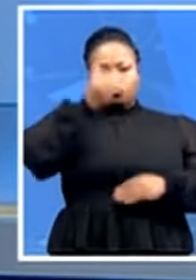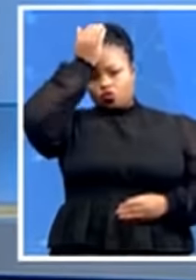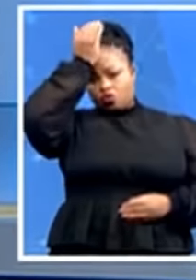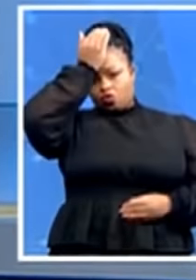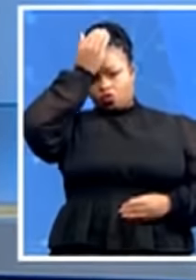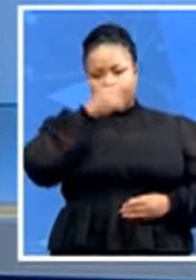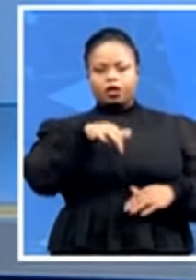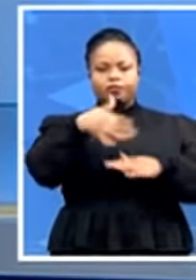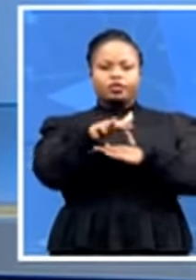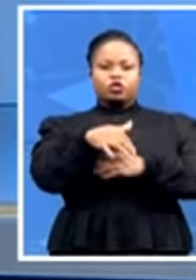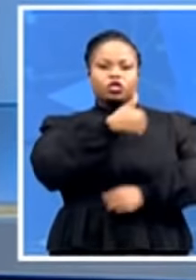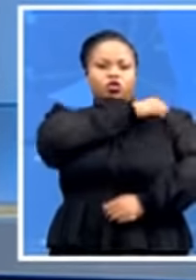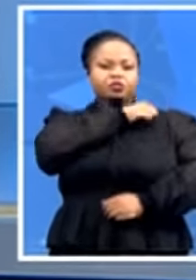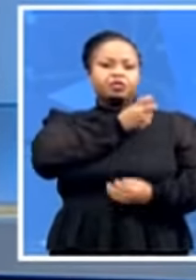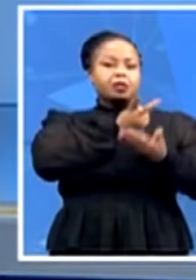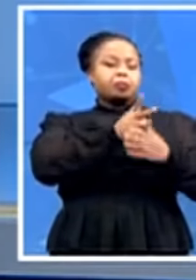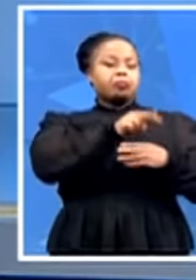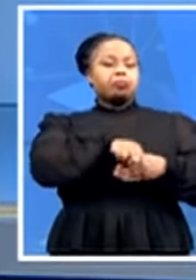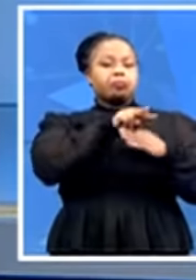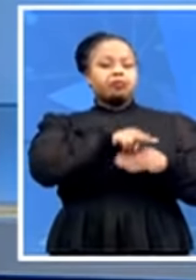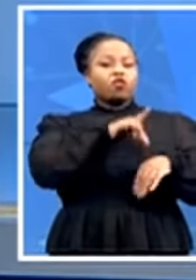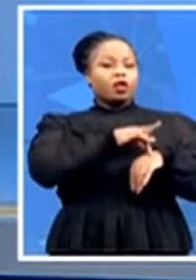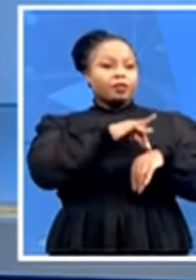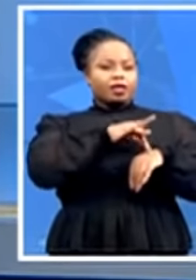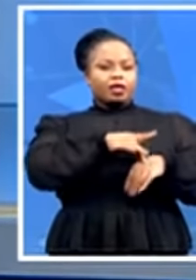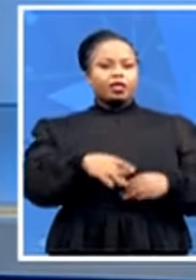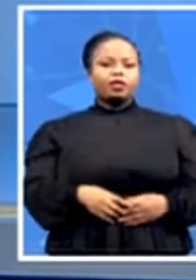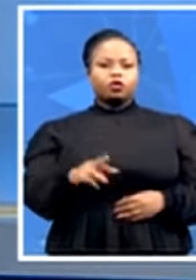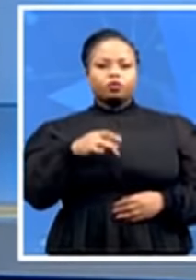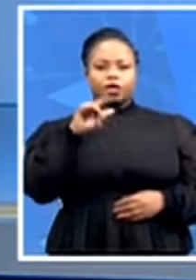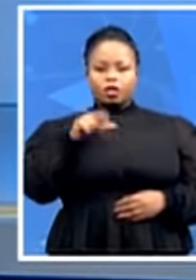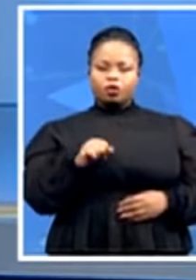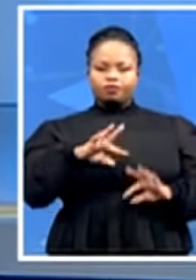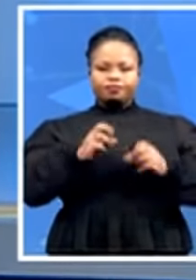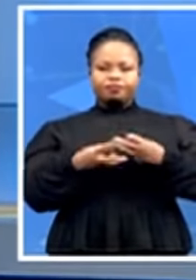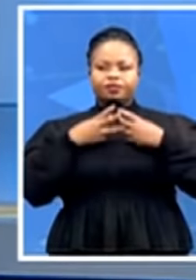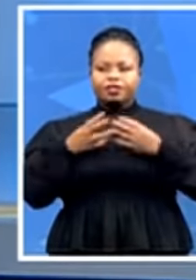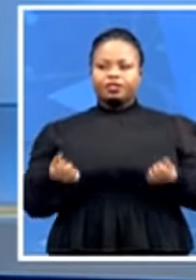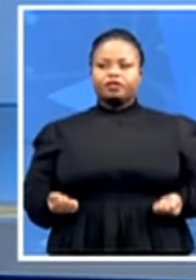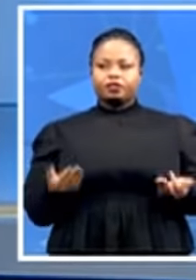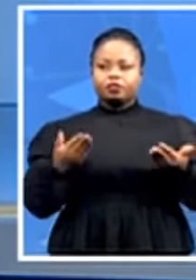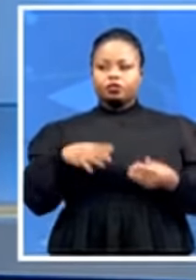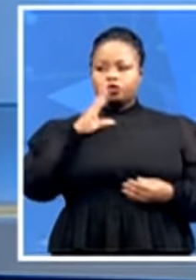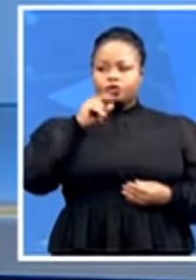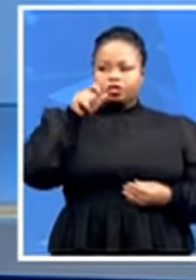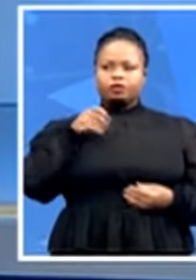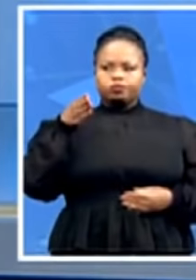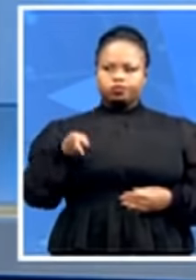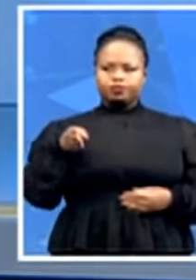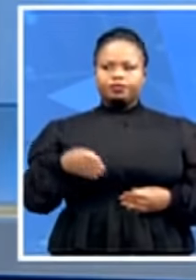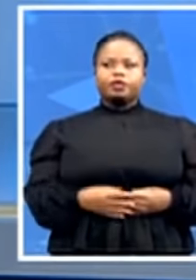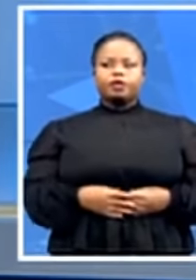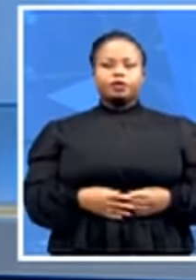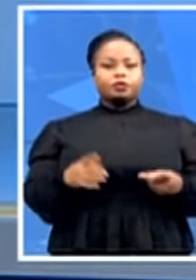observation. Singabako Ngumalo is the Correctional Services spokesperson and he joins us now via Zoom. A very good morning to you, Mr